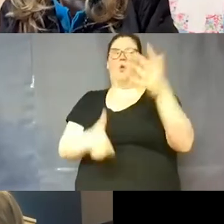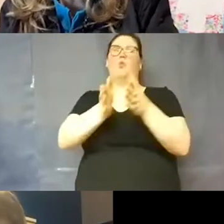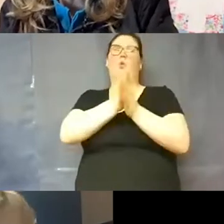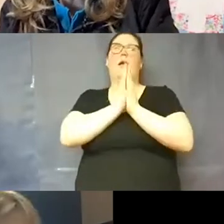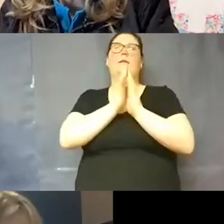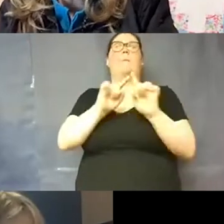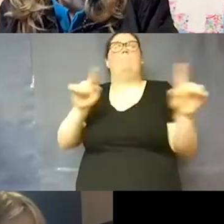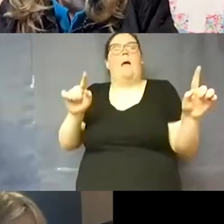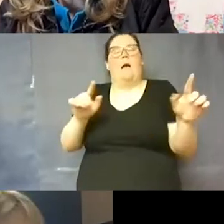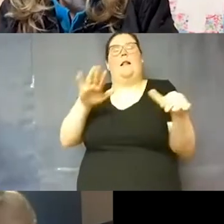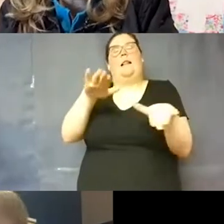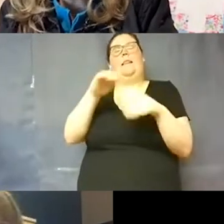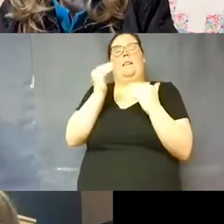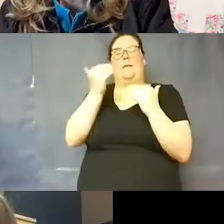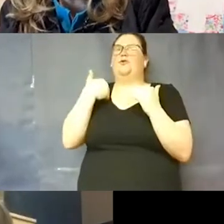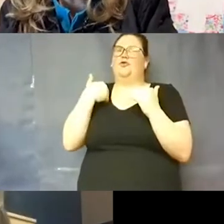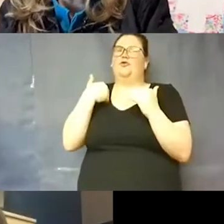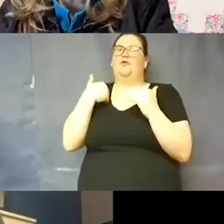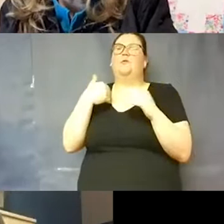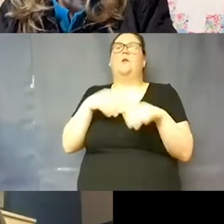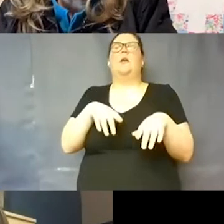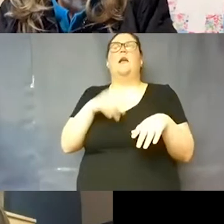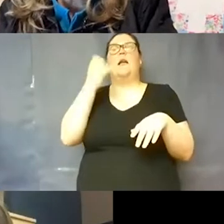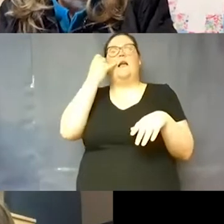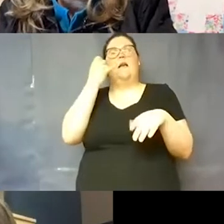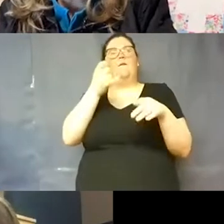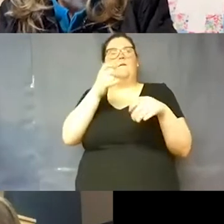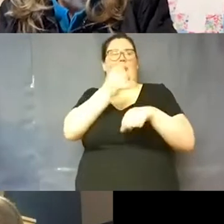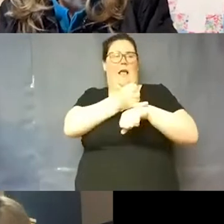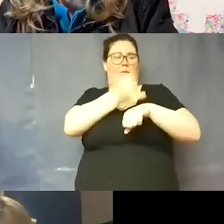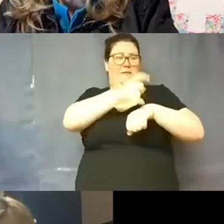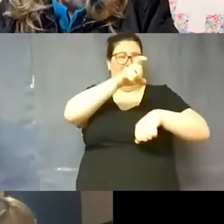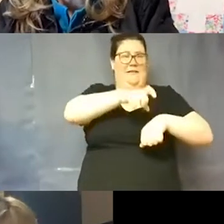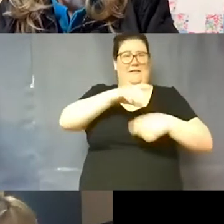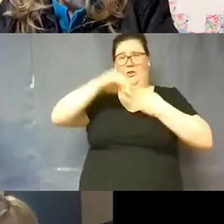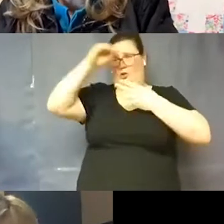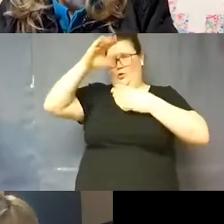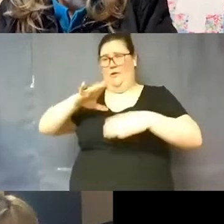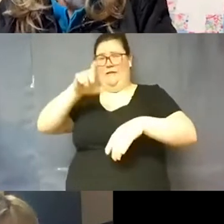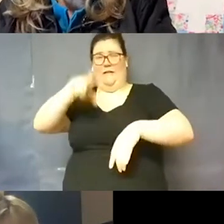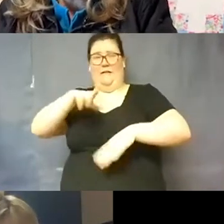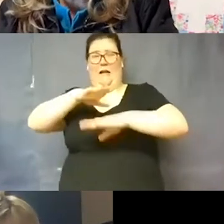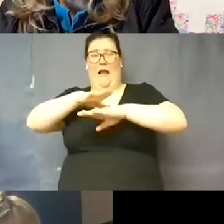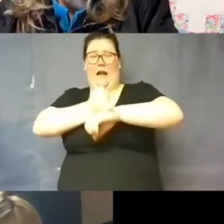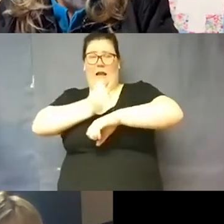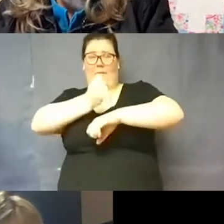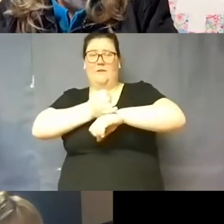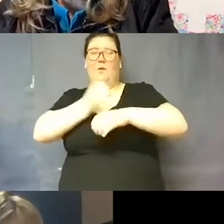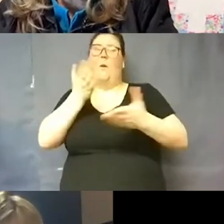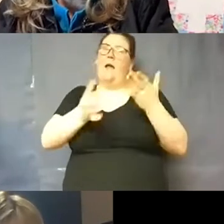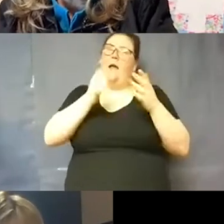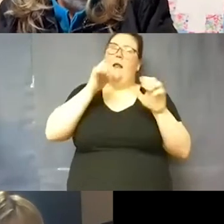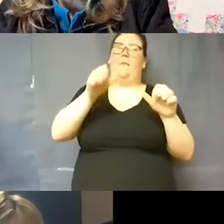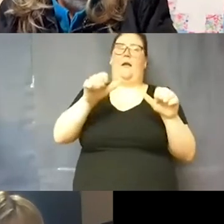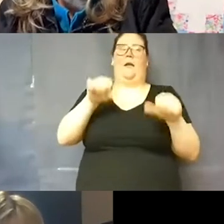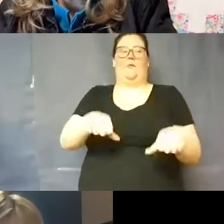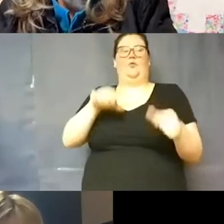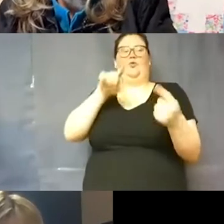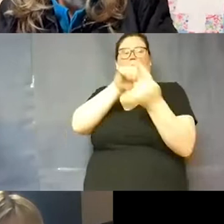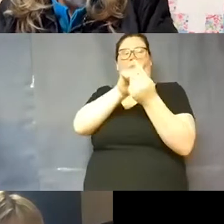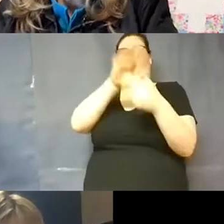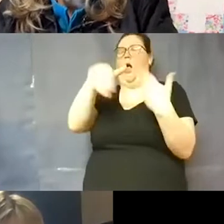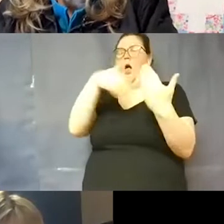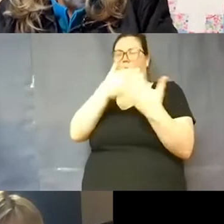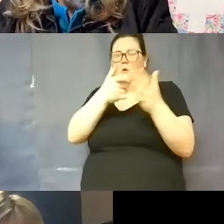limitations so if campus needs and student needs on campus we may not be able to meet all the requests and accommodations.